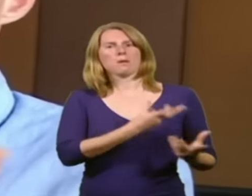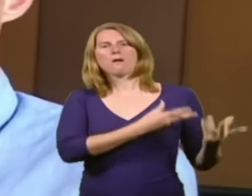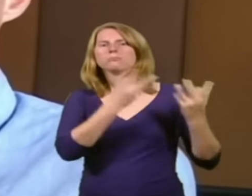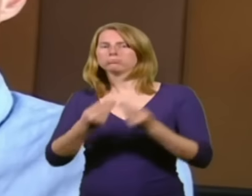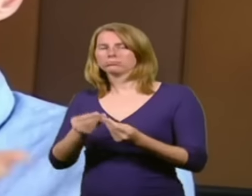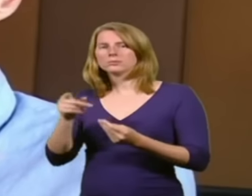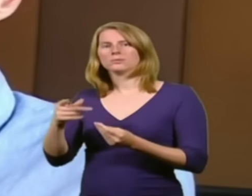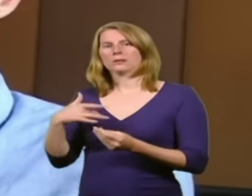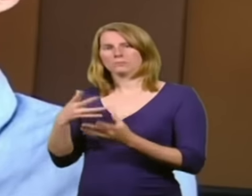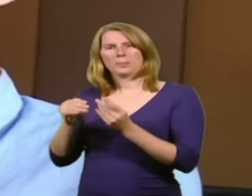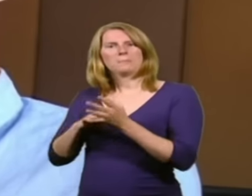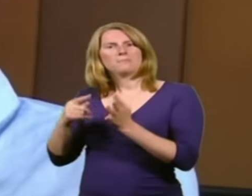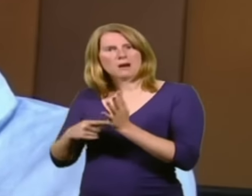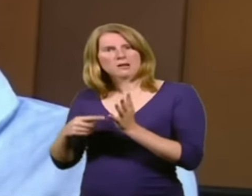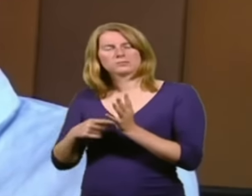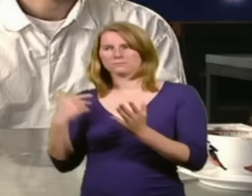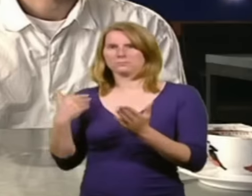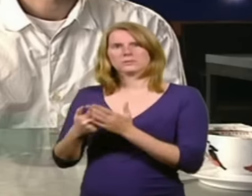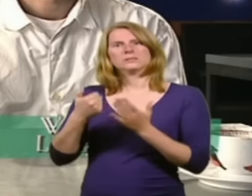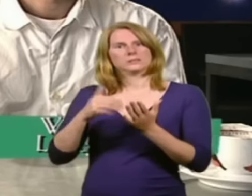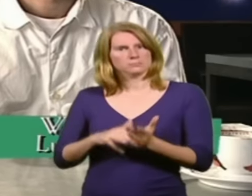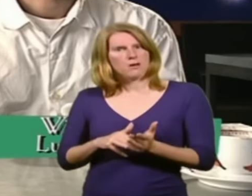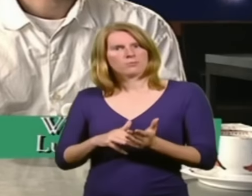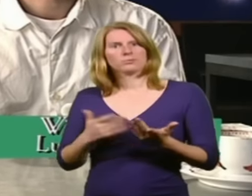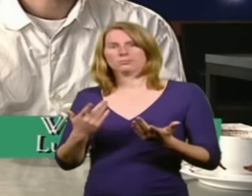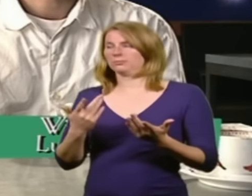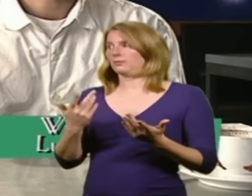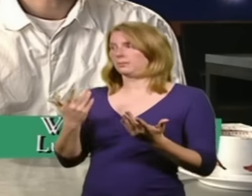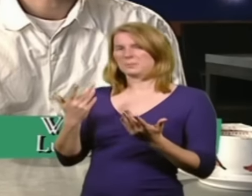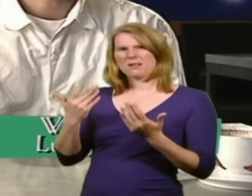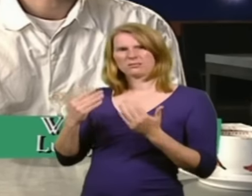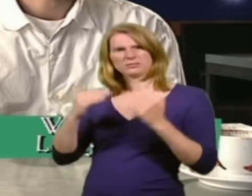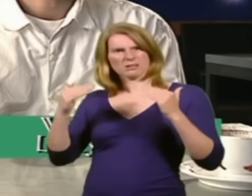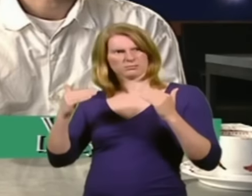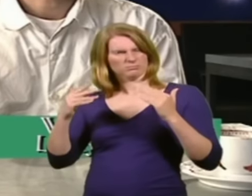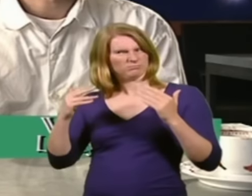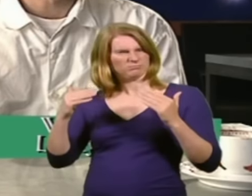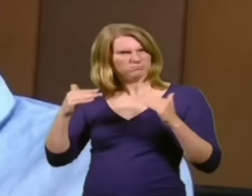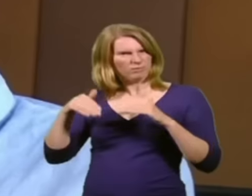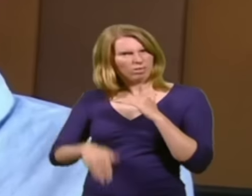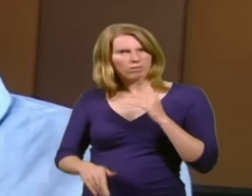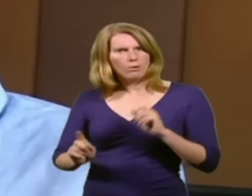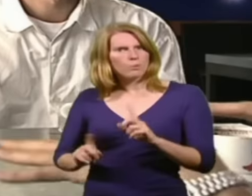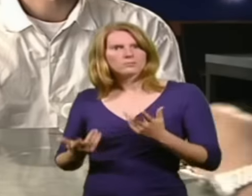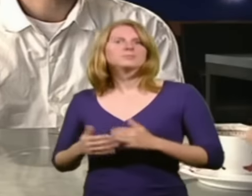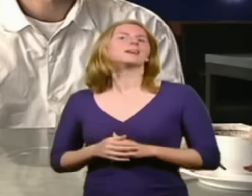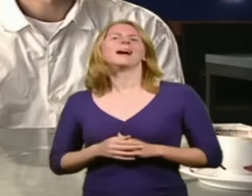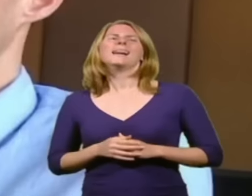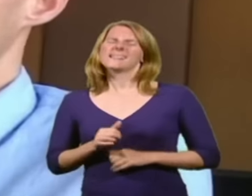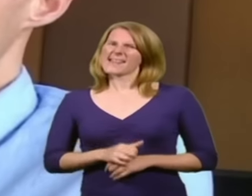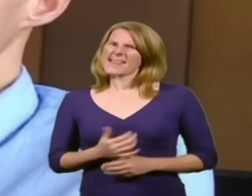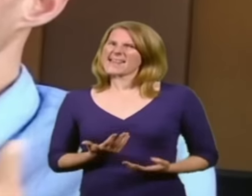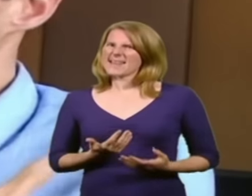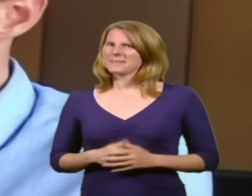I get the impression that the standards have started to slip. Could that be true? They've slipped pretty much instantaneously, actually. All right. Yeah.